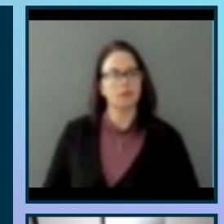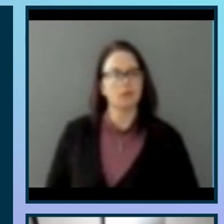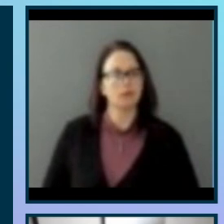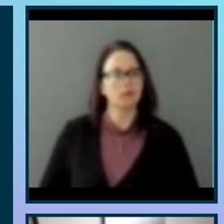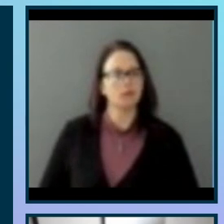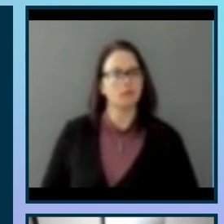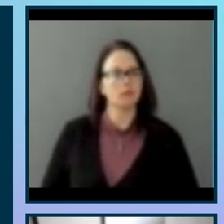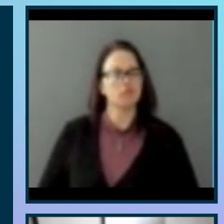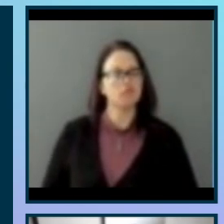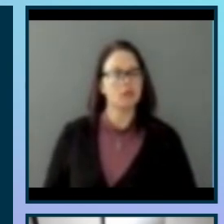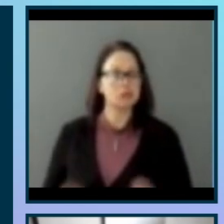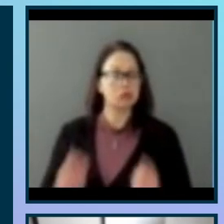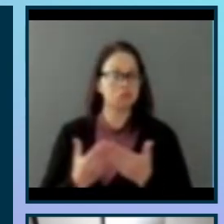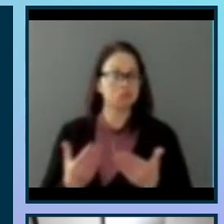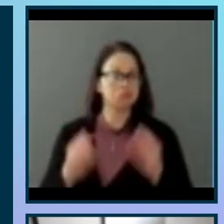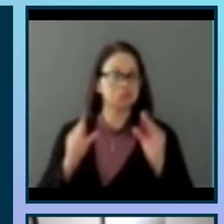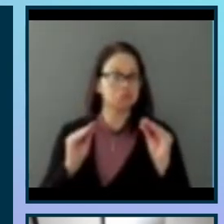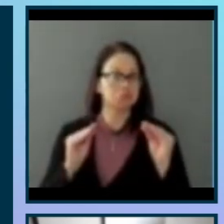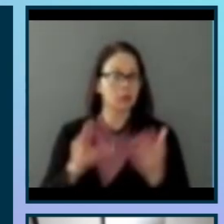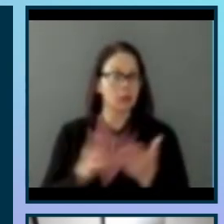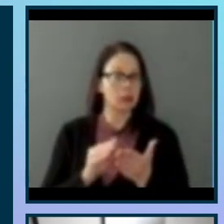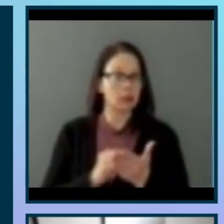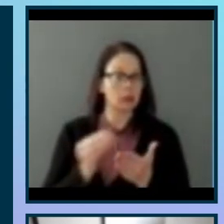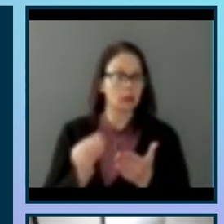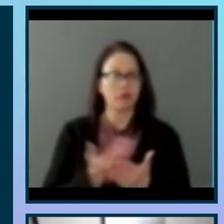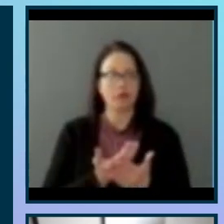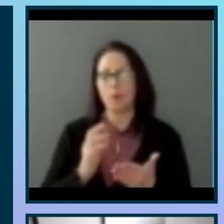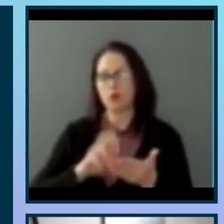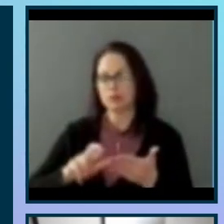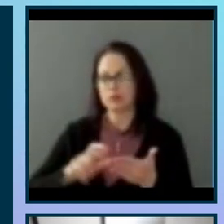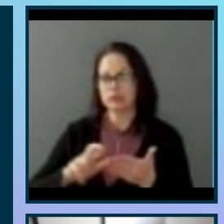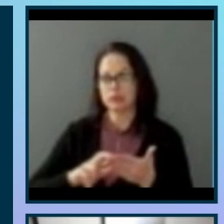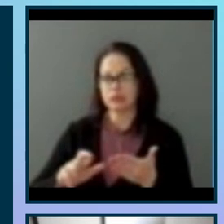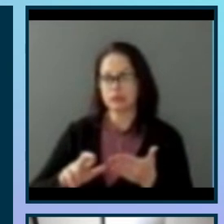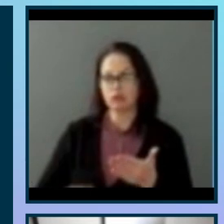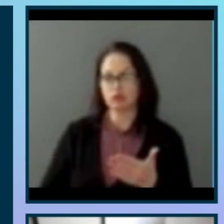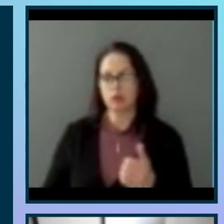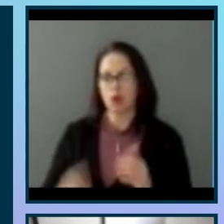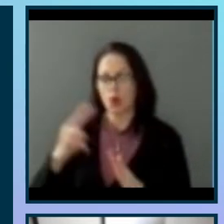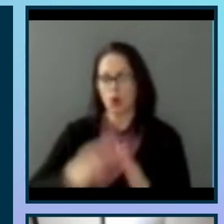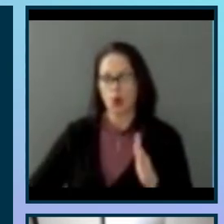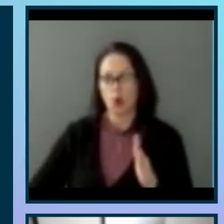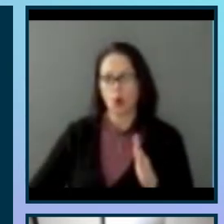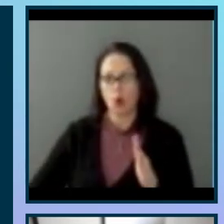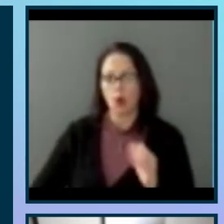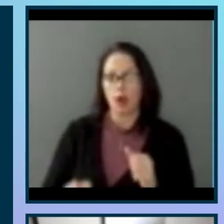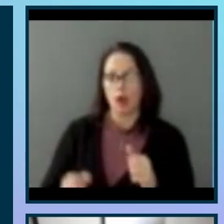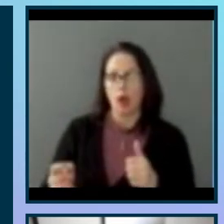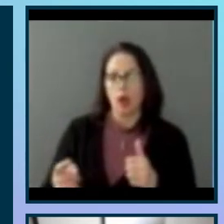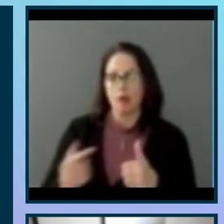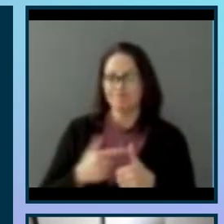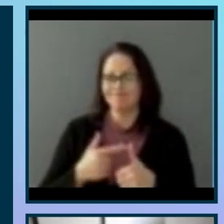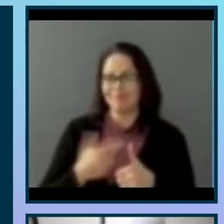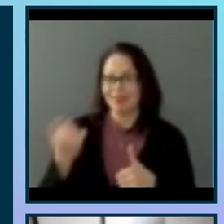So some lessons learned from our research. We did some surveys last summer that did not work at all.